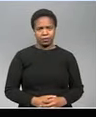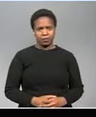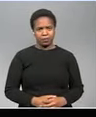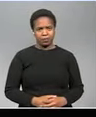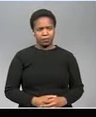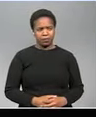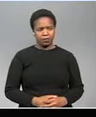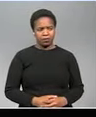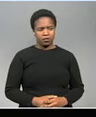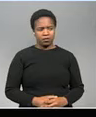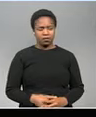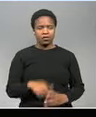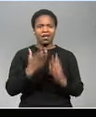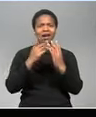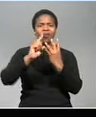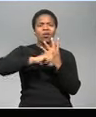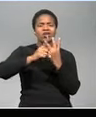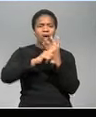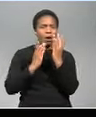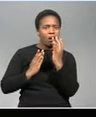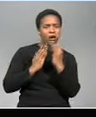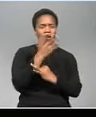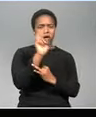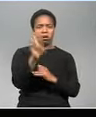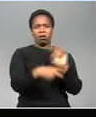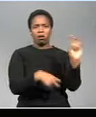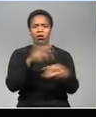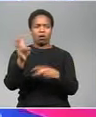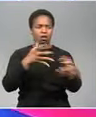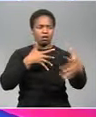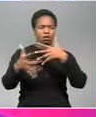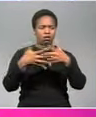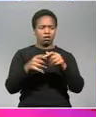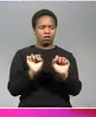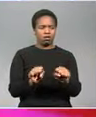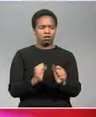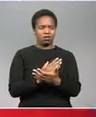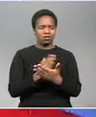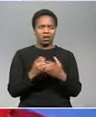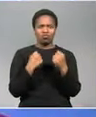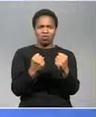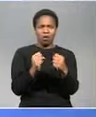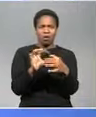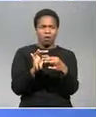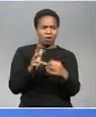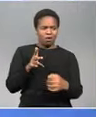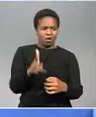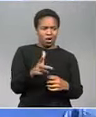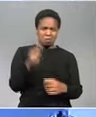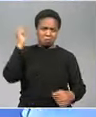they come through windows stealing whatever they can lay their hands on those driving home are not spared